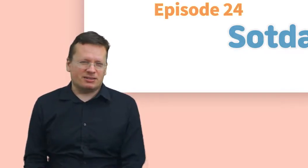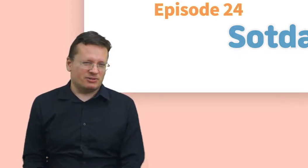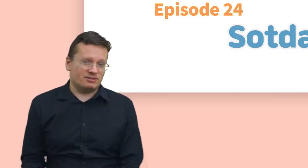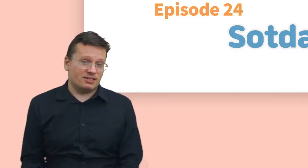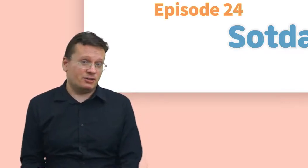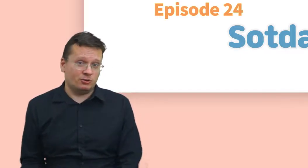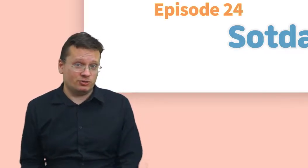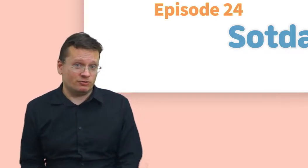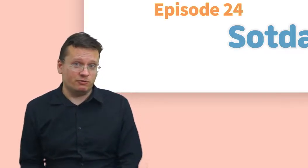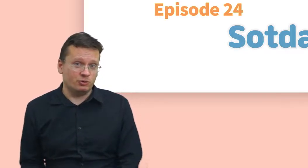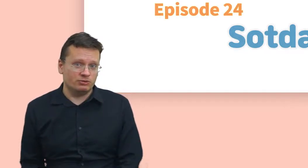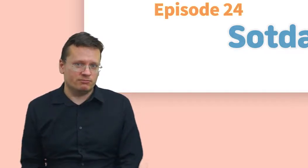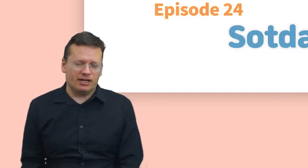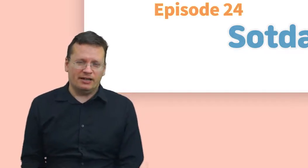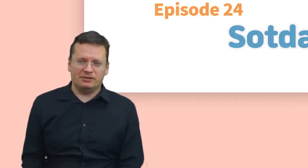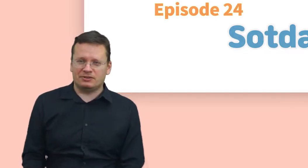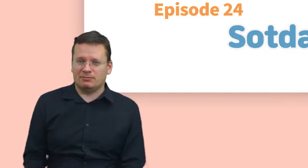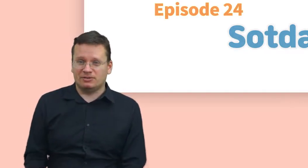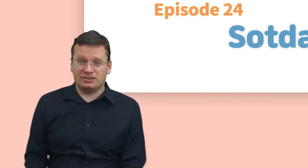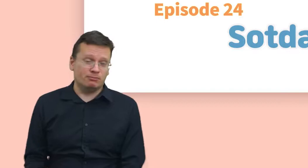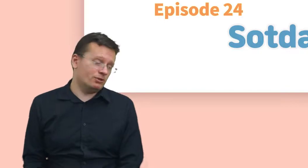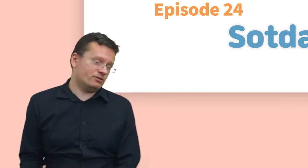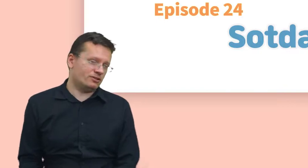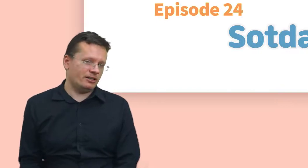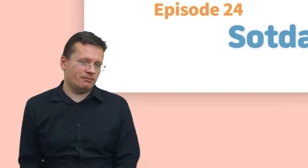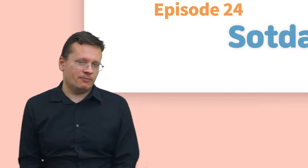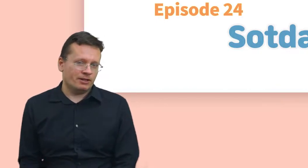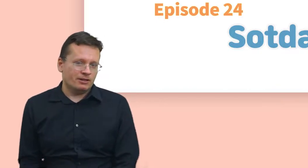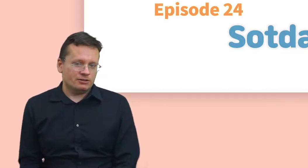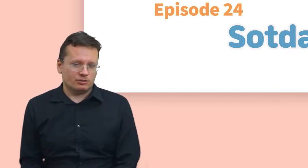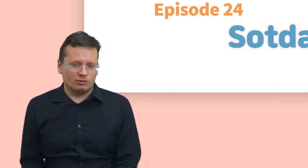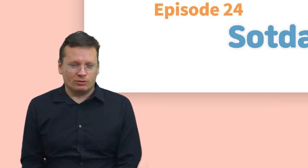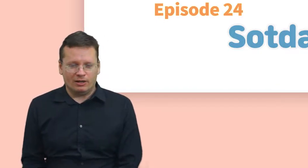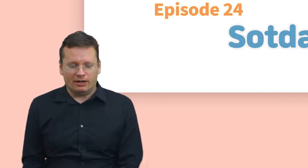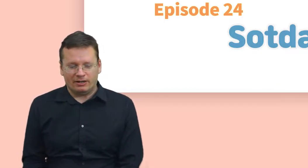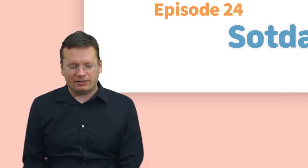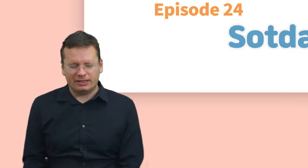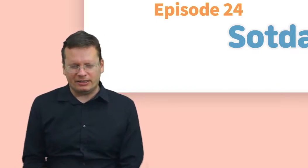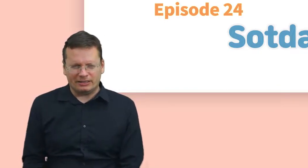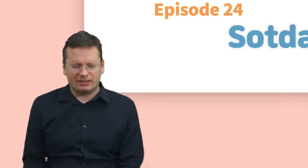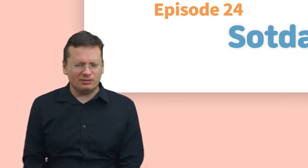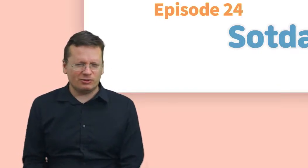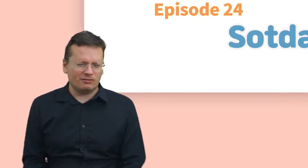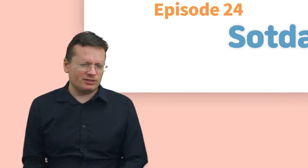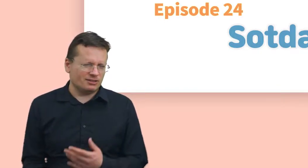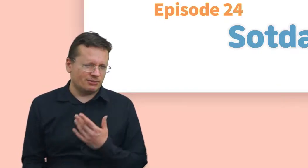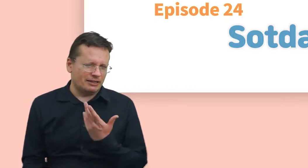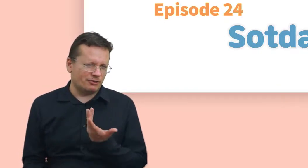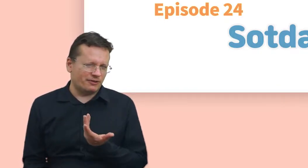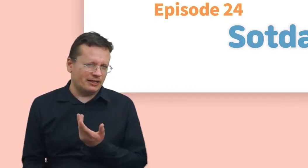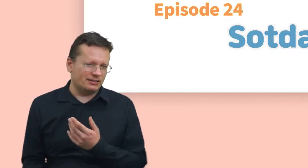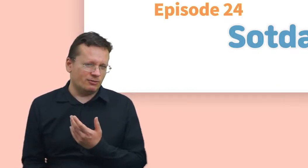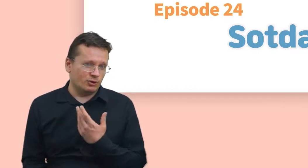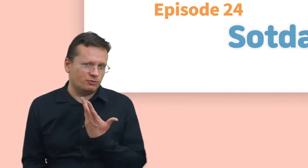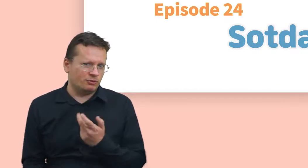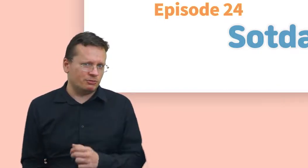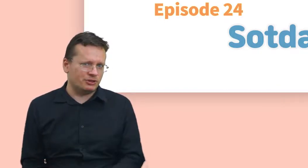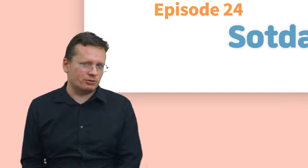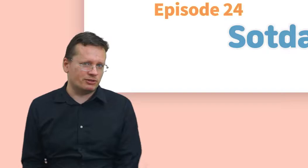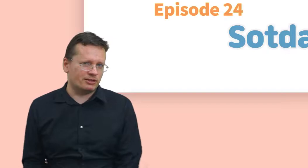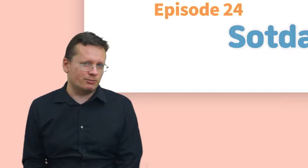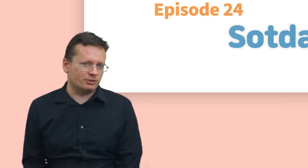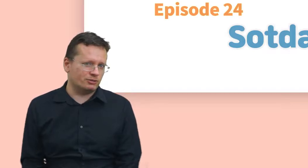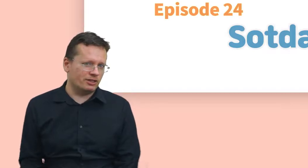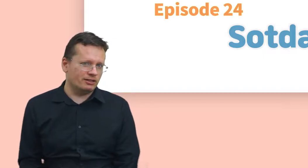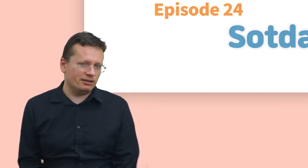like some statues of wood and some symbols. Yeah. So, Kay, can you give us some kind of idea what we